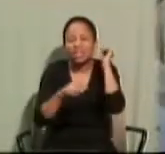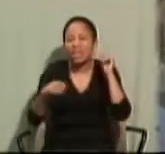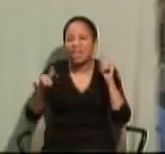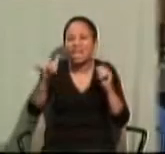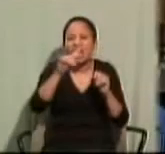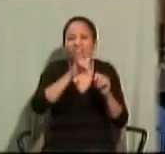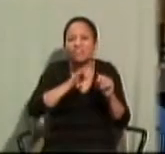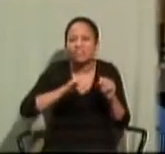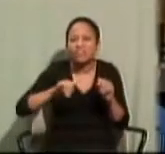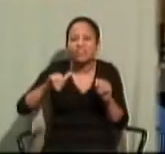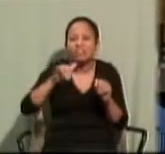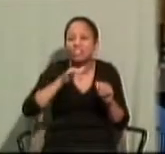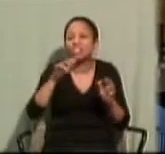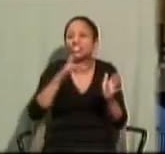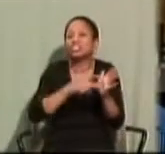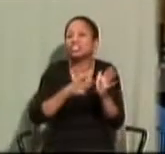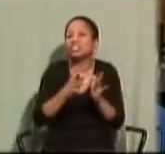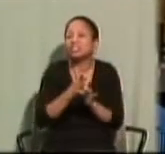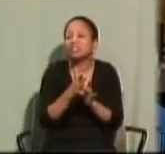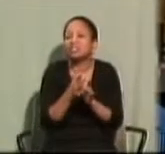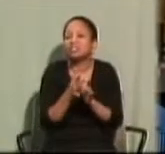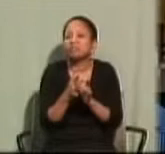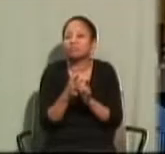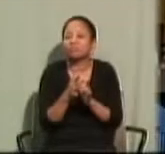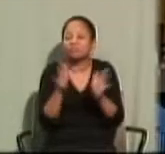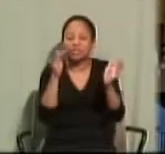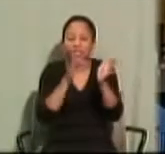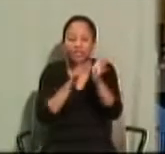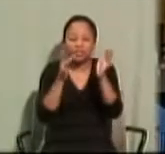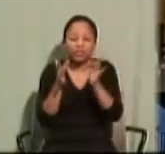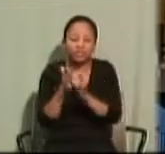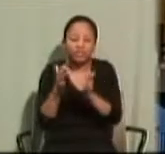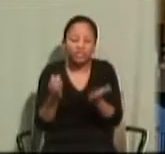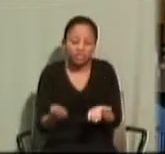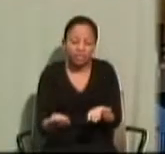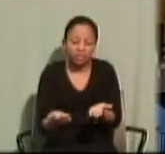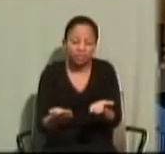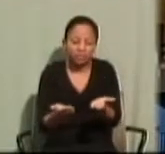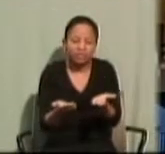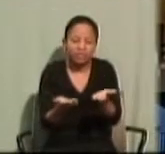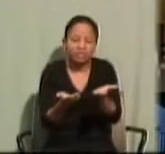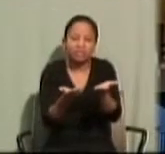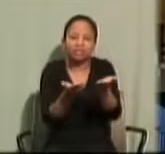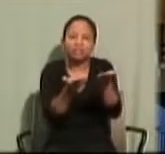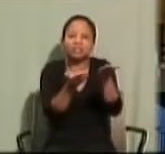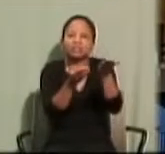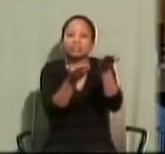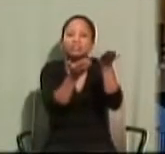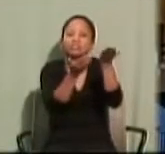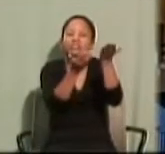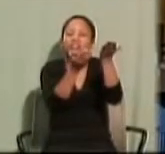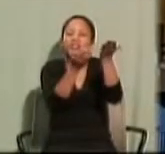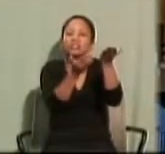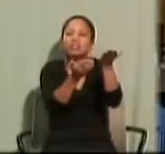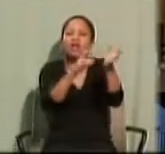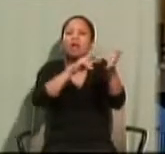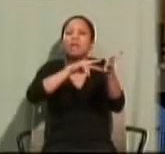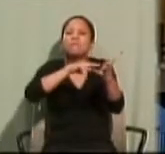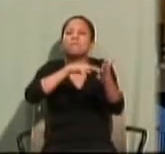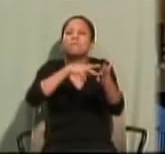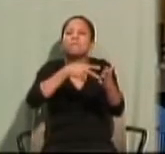Jesus presented in the temple as a little child is the dawn of our